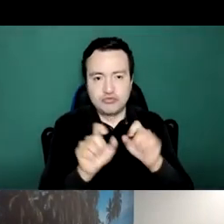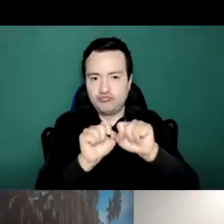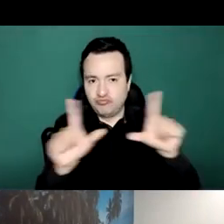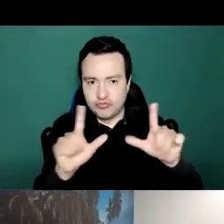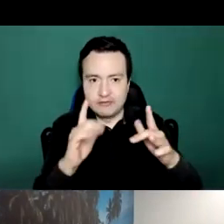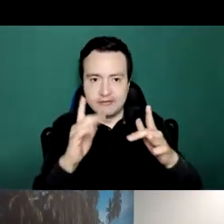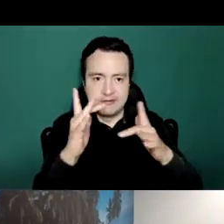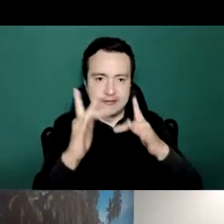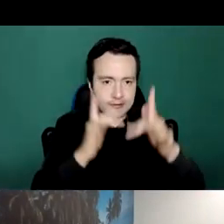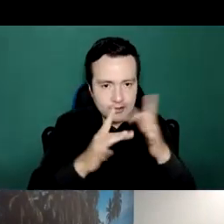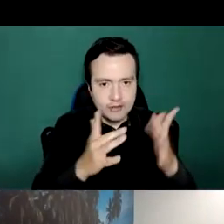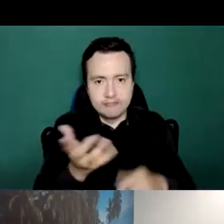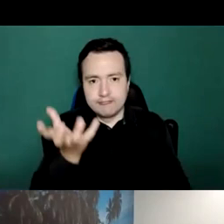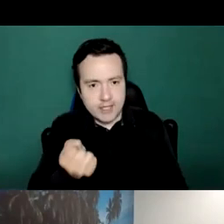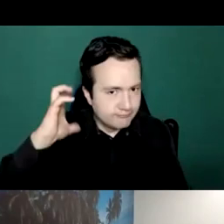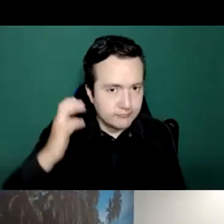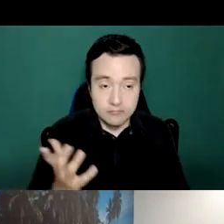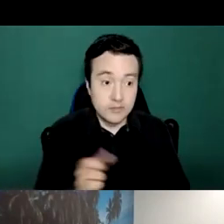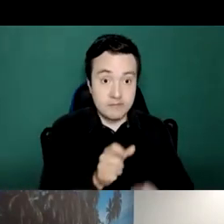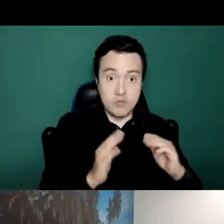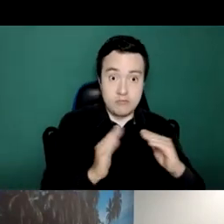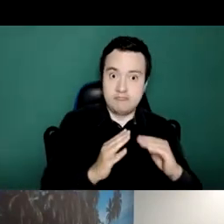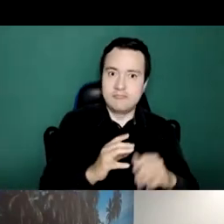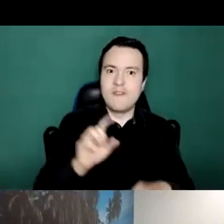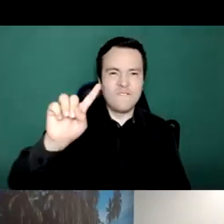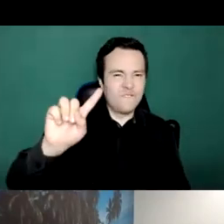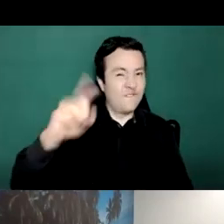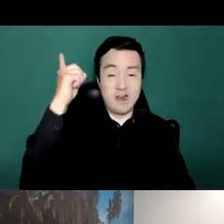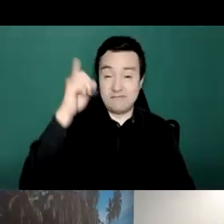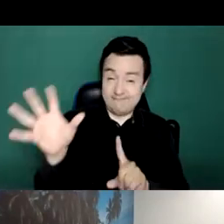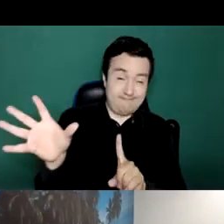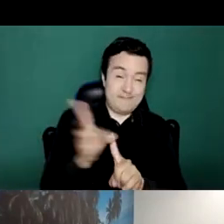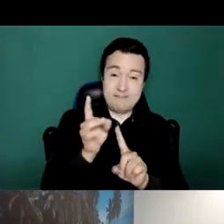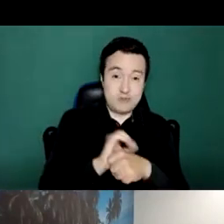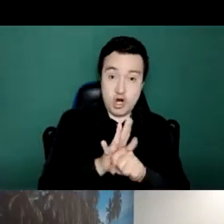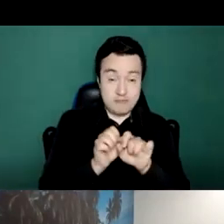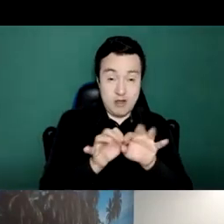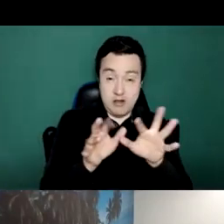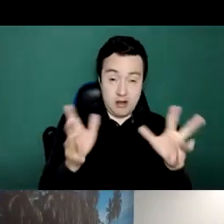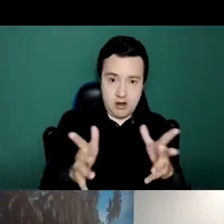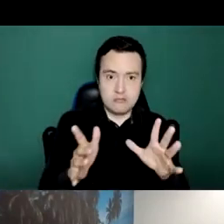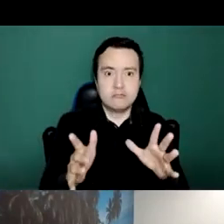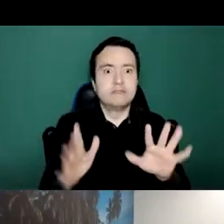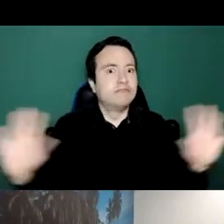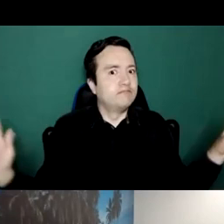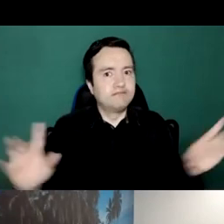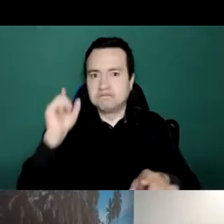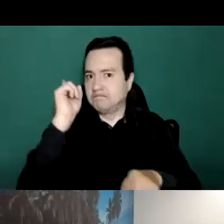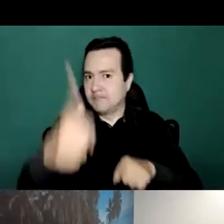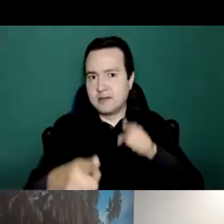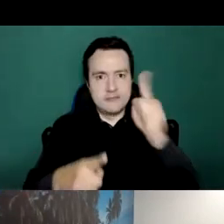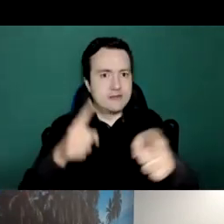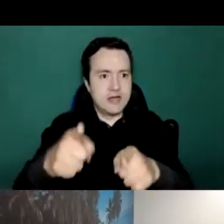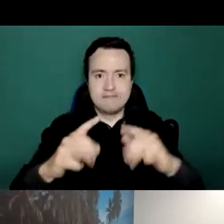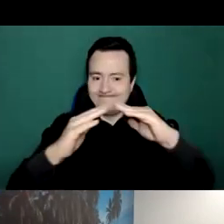given the fact that uh patients or uh healthcare users weren't able to go to the health clinics from the first day of the pandemic with the